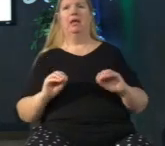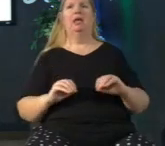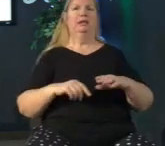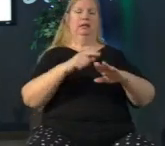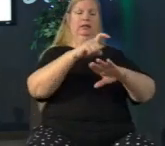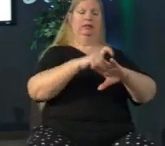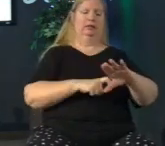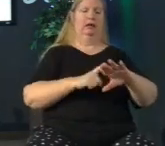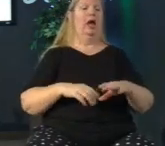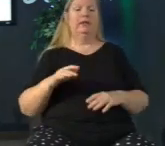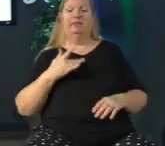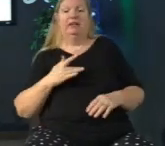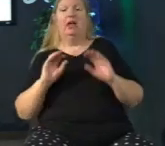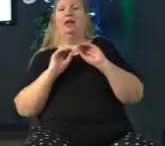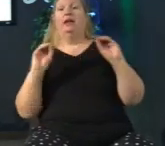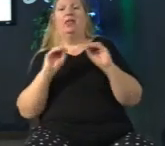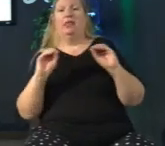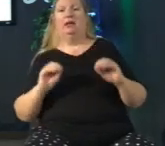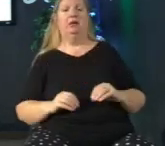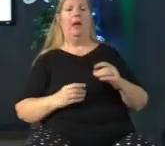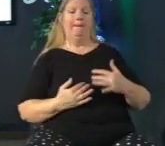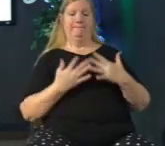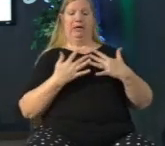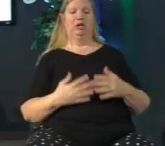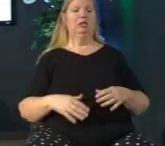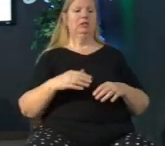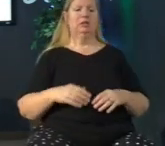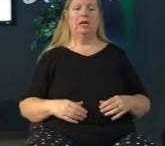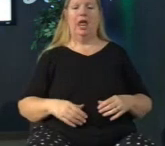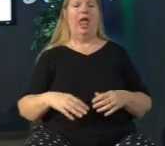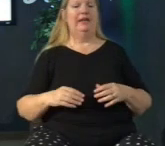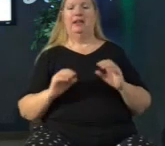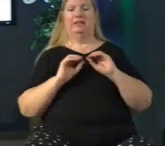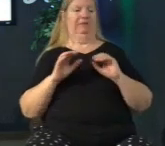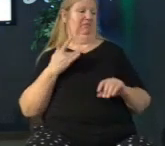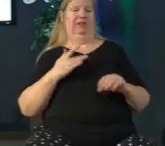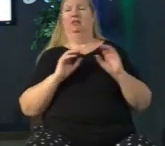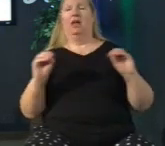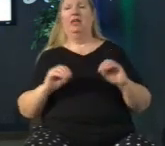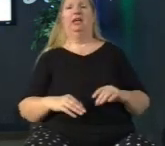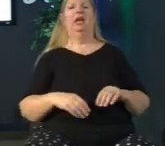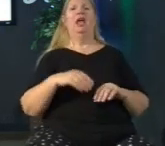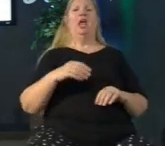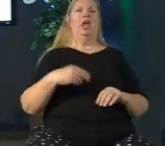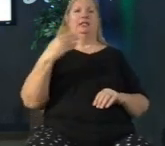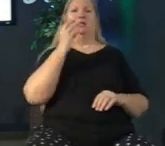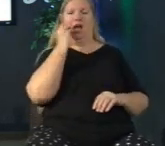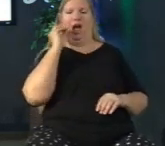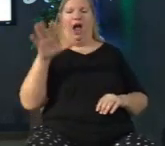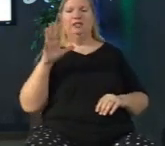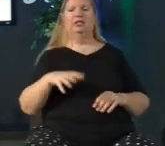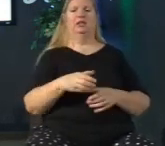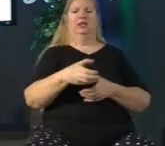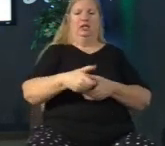they feel nothing they can get burned they can grab a hot pan and not feel a thing their hand will